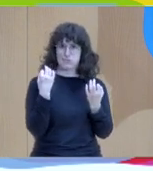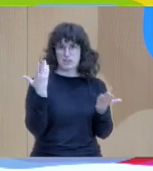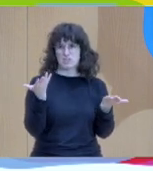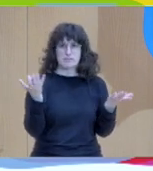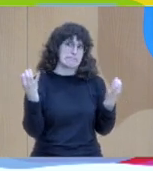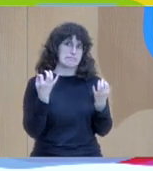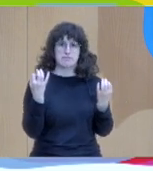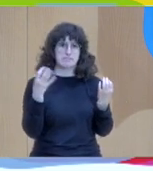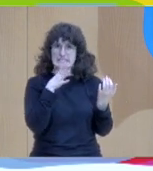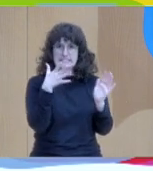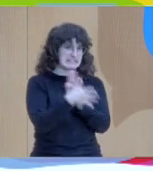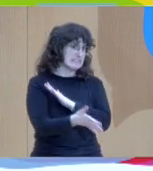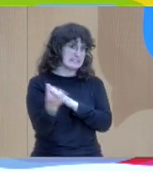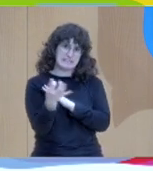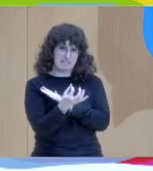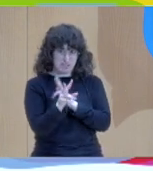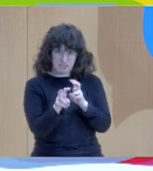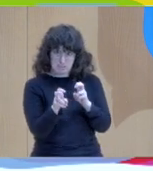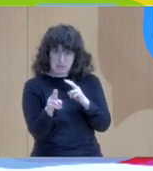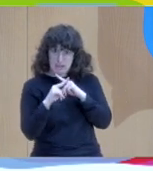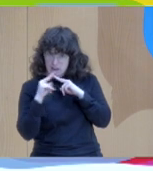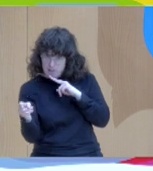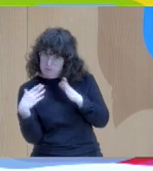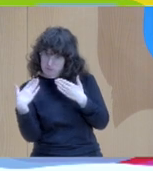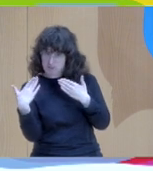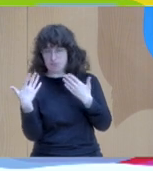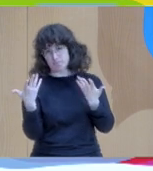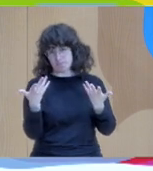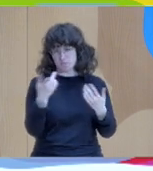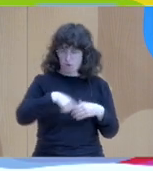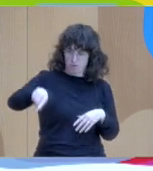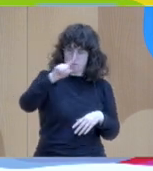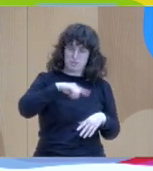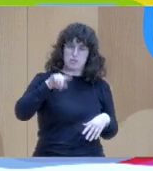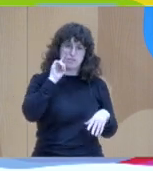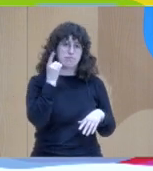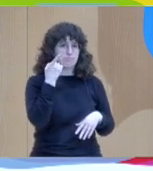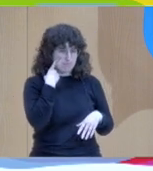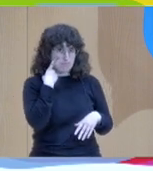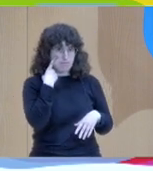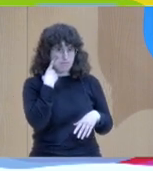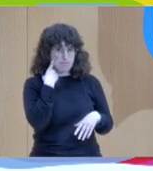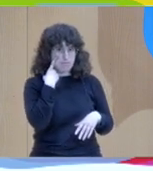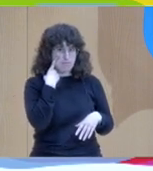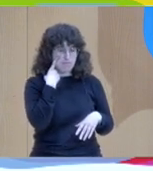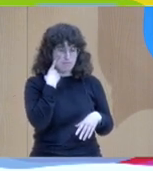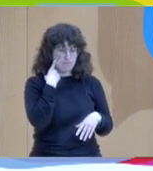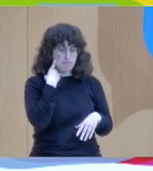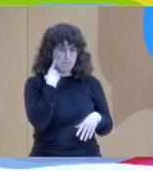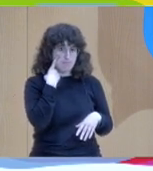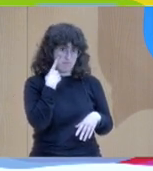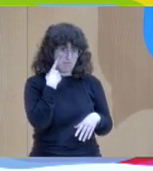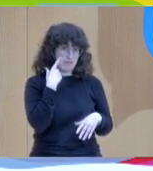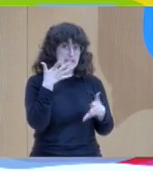so as you notice you are not giving advice you are not telling